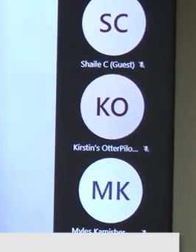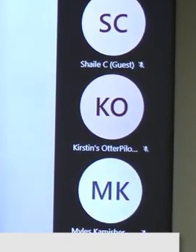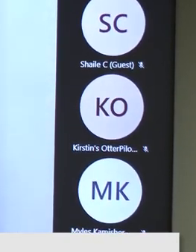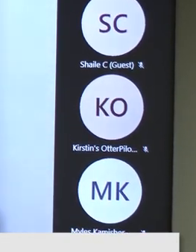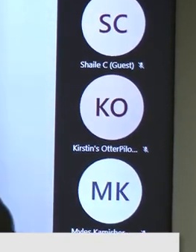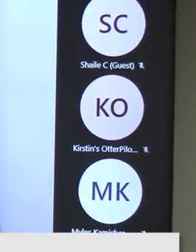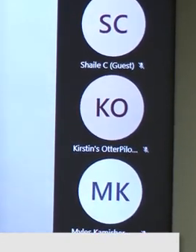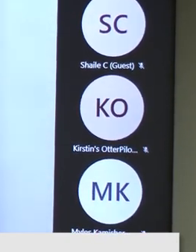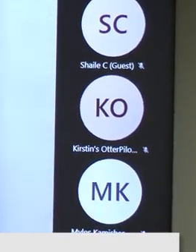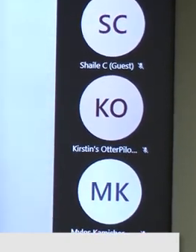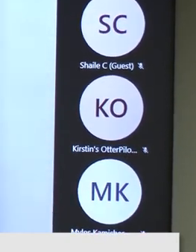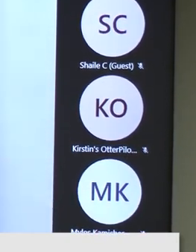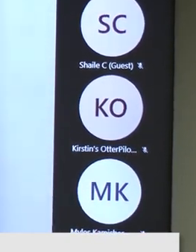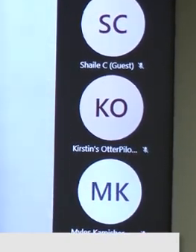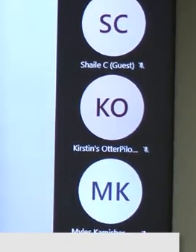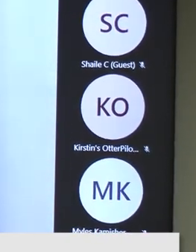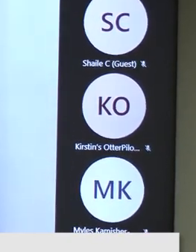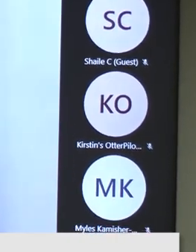time, that would be great.